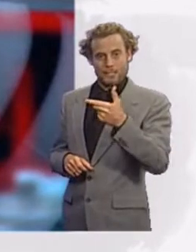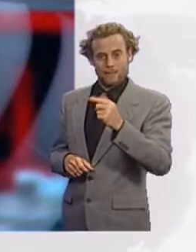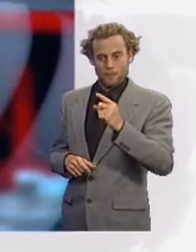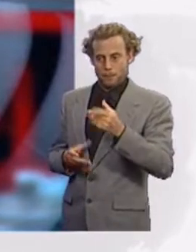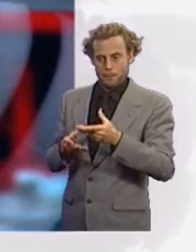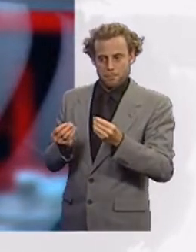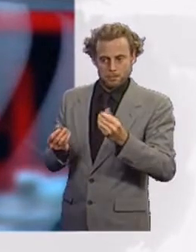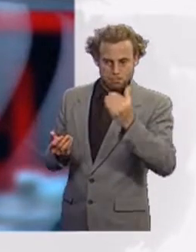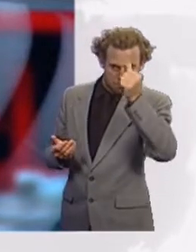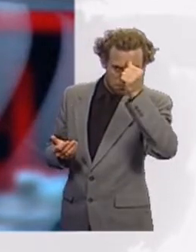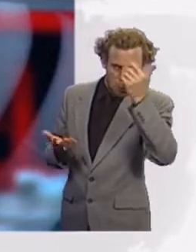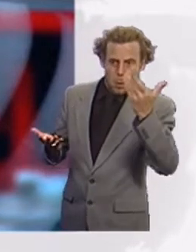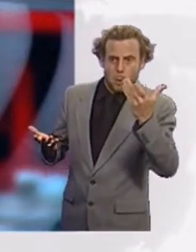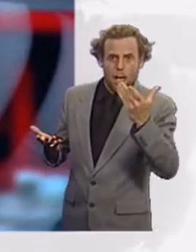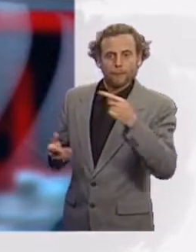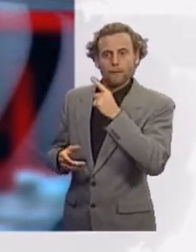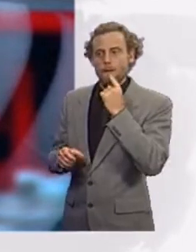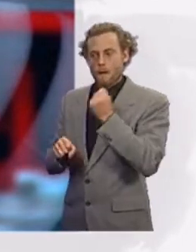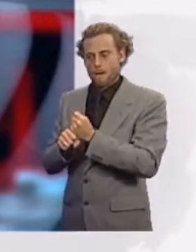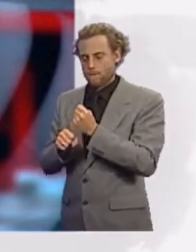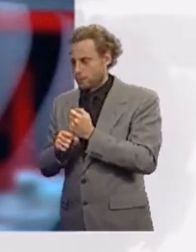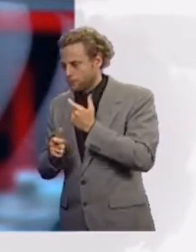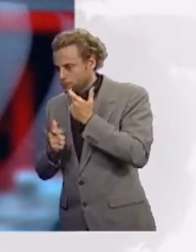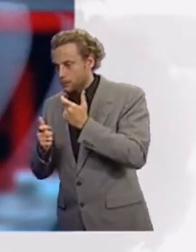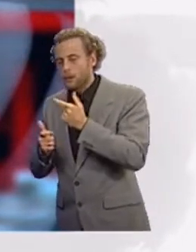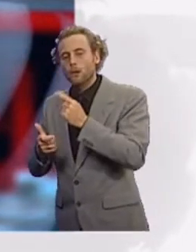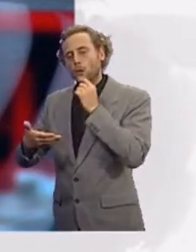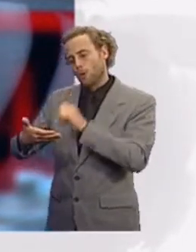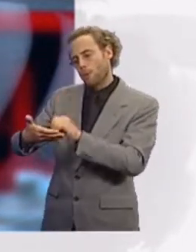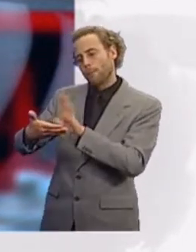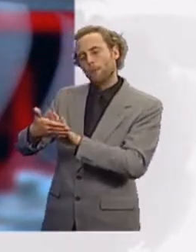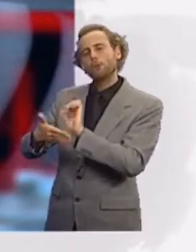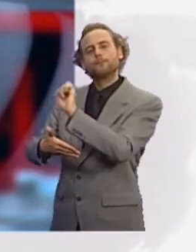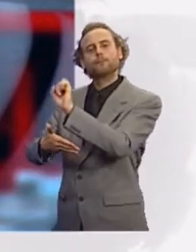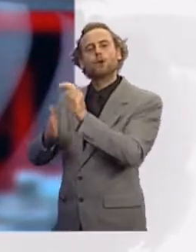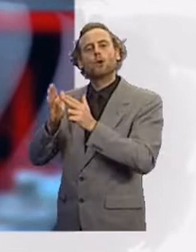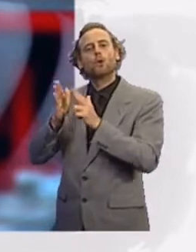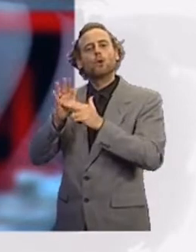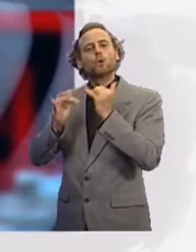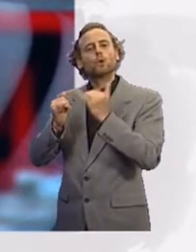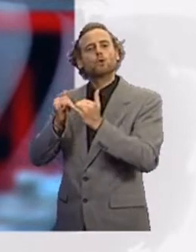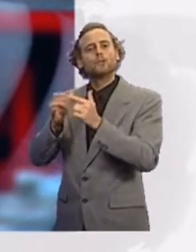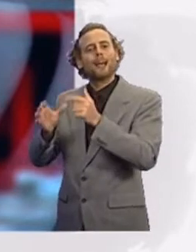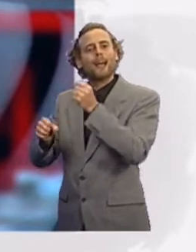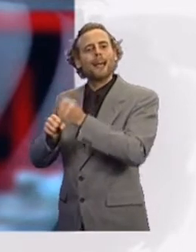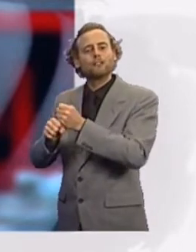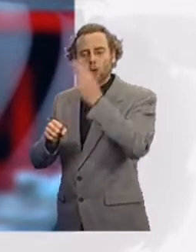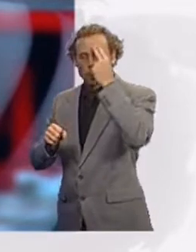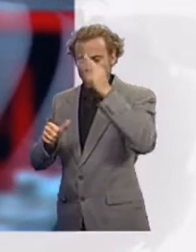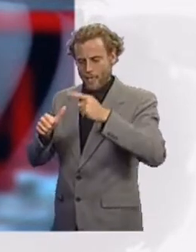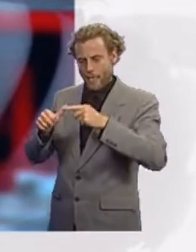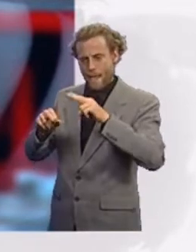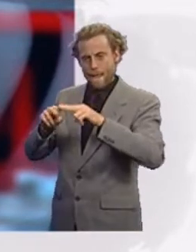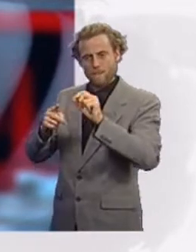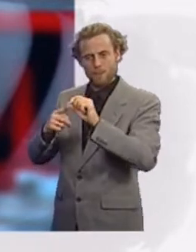government sources apparently being quoted on the AFP news agency. The China mudslide toll rising to 1